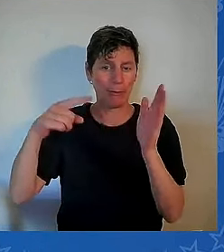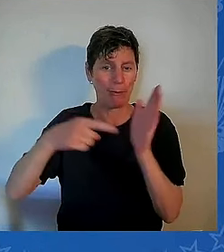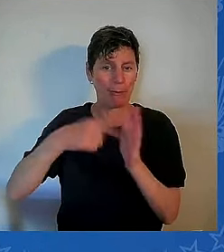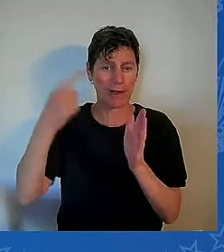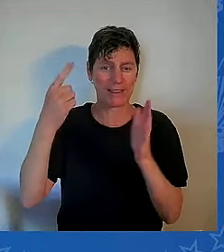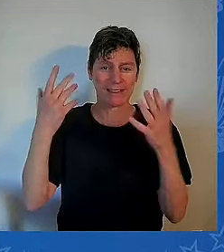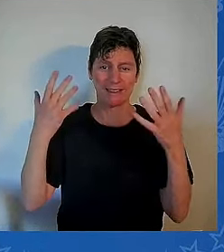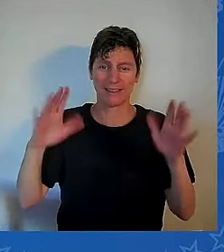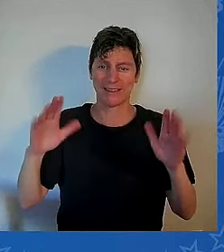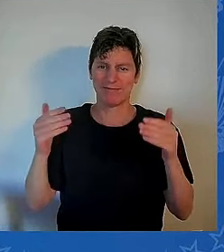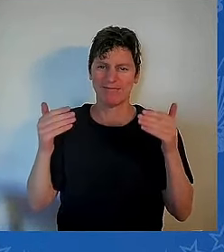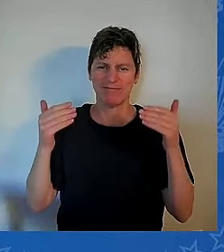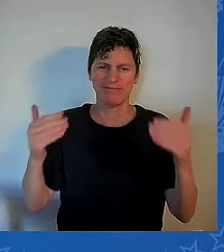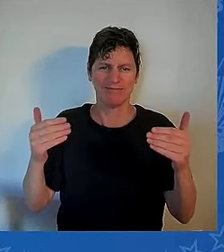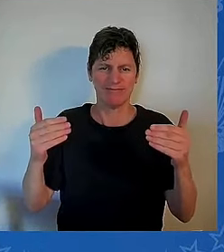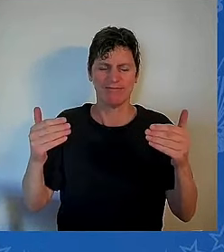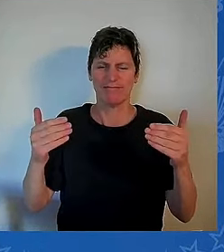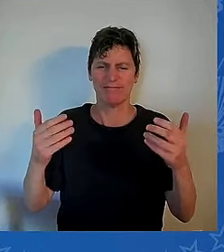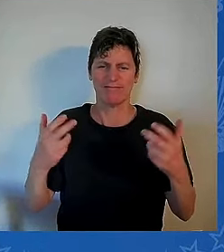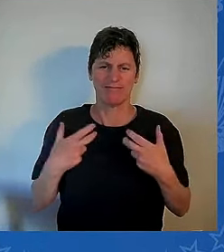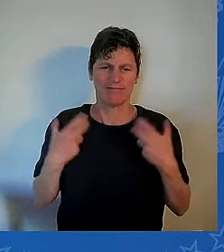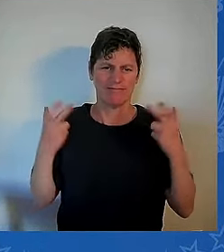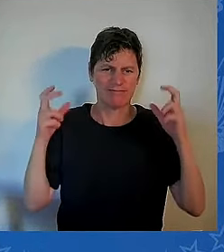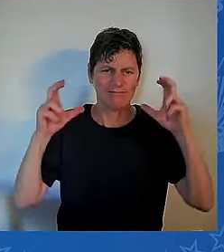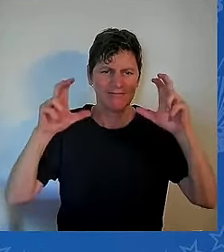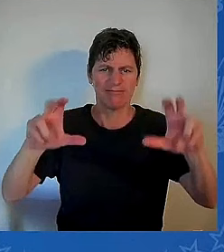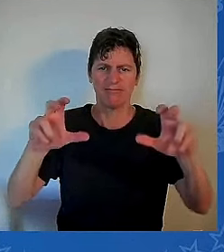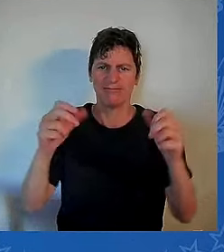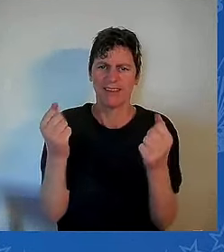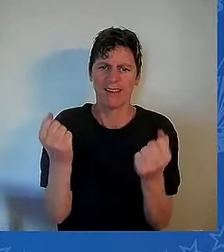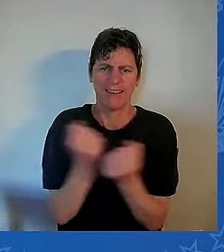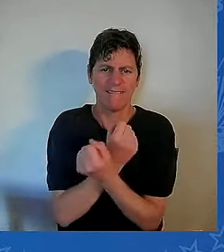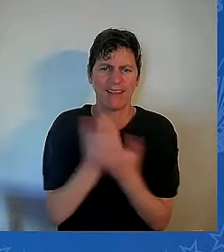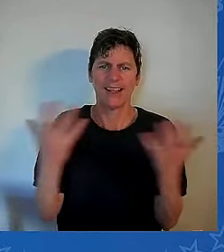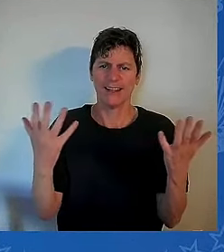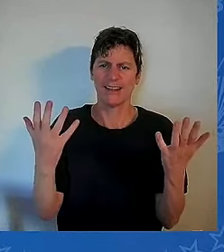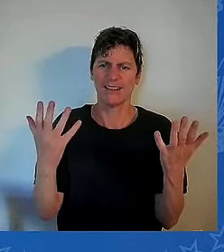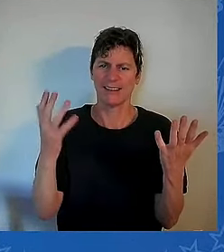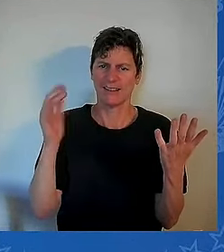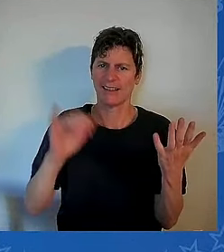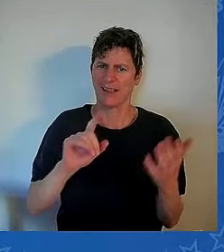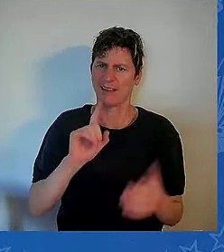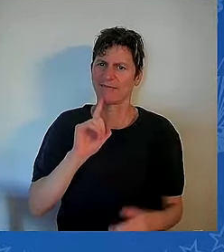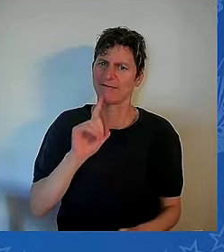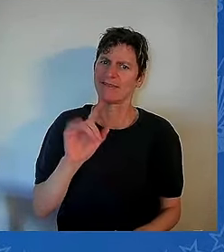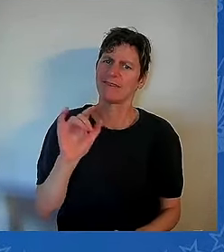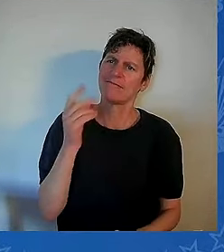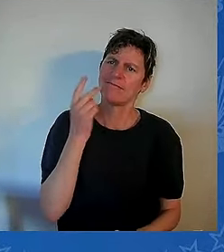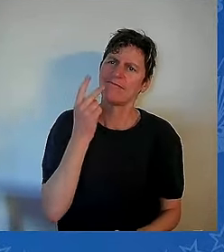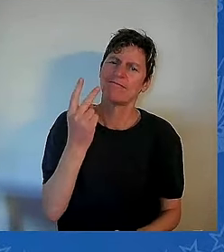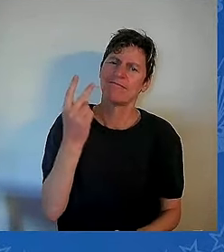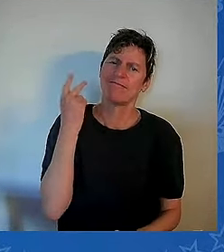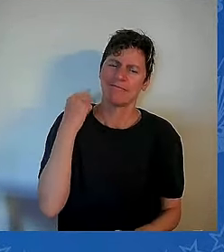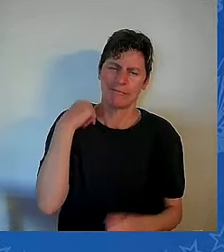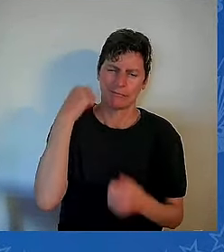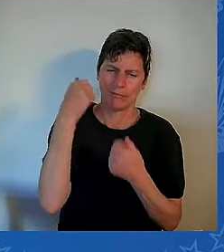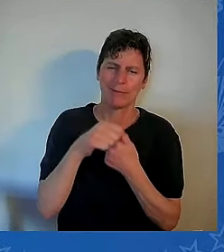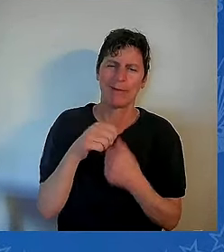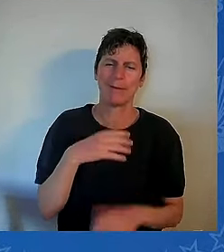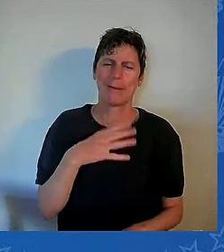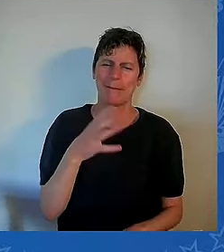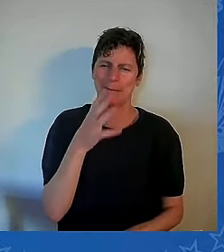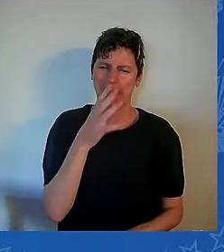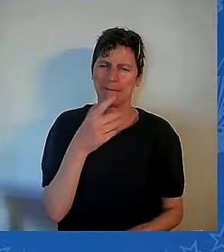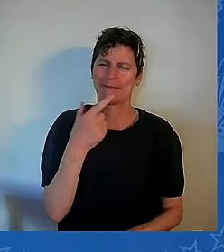It reminded me of my mom. My mommy said, Joey, courage lives in every heart. And one day will be called